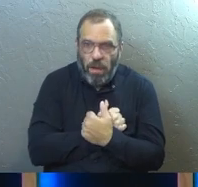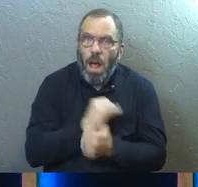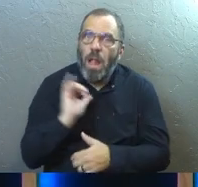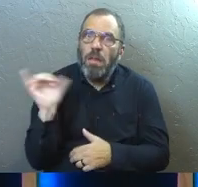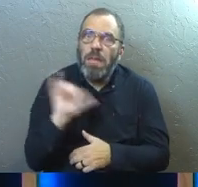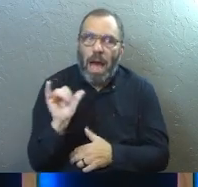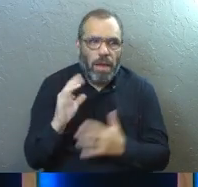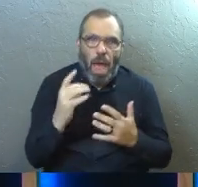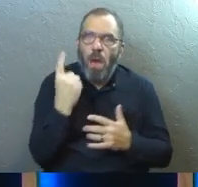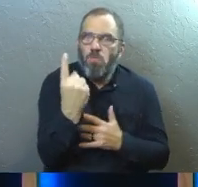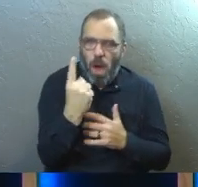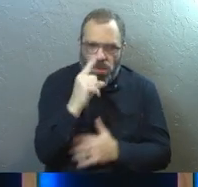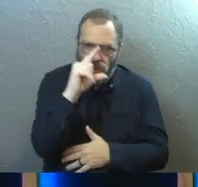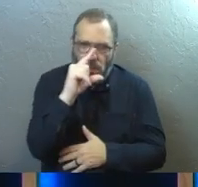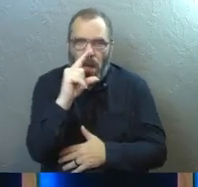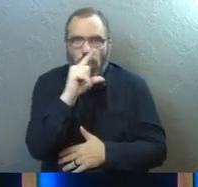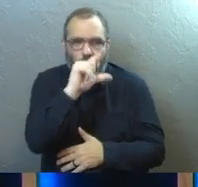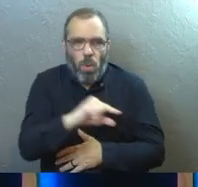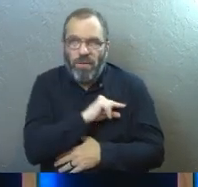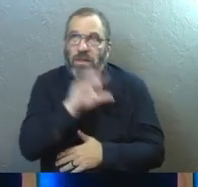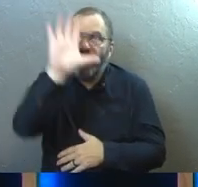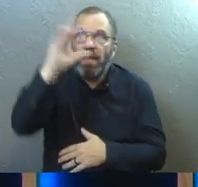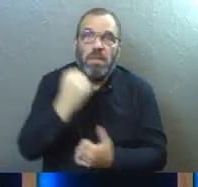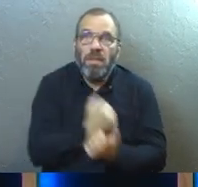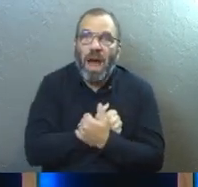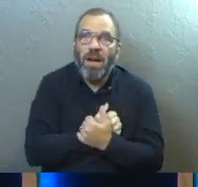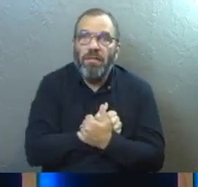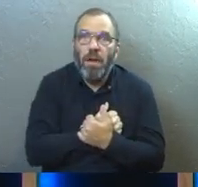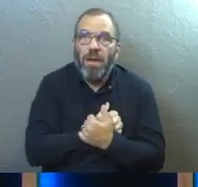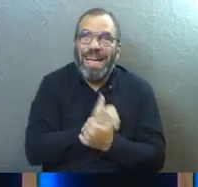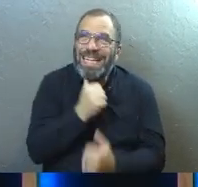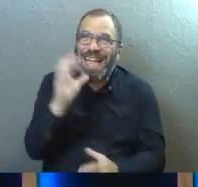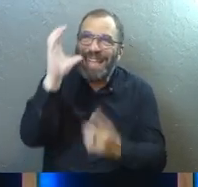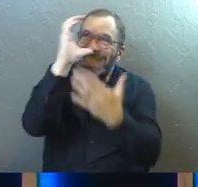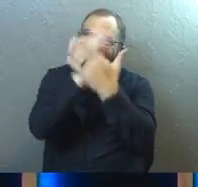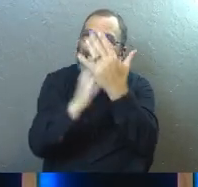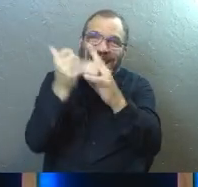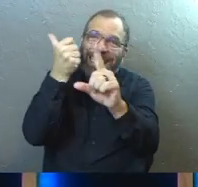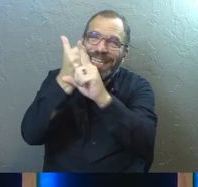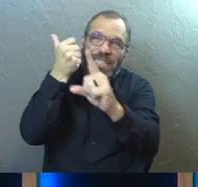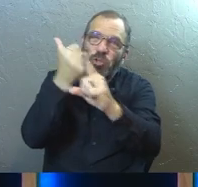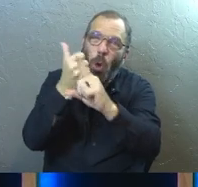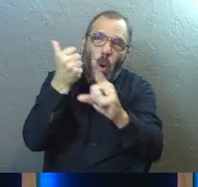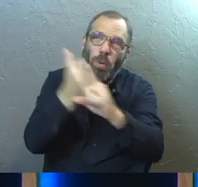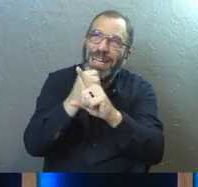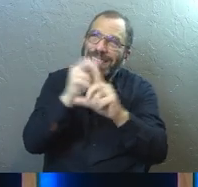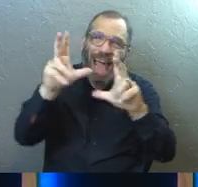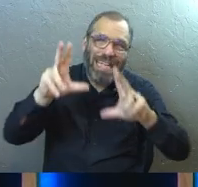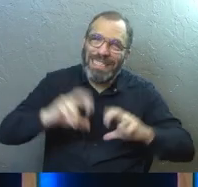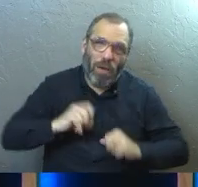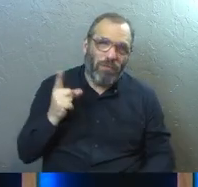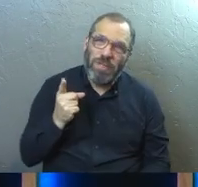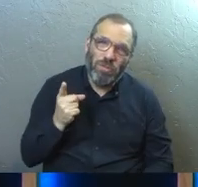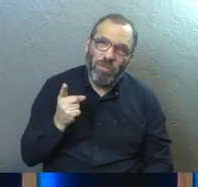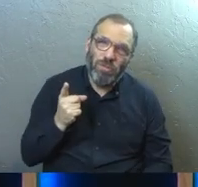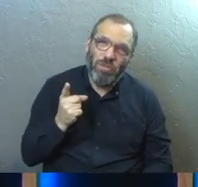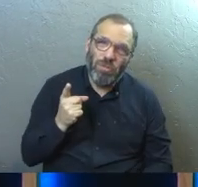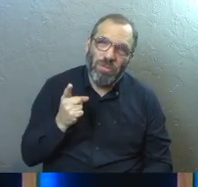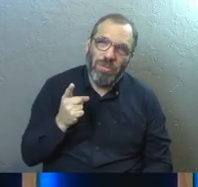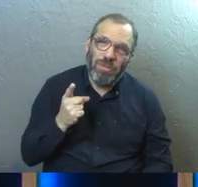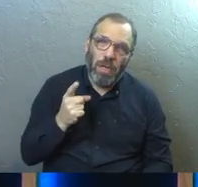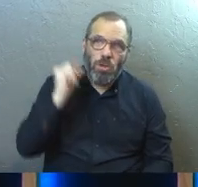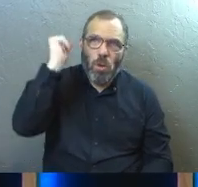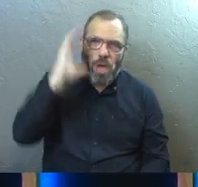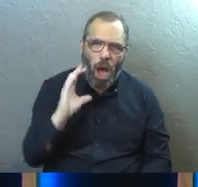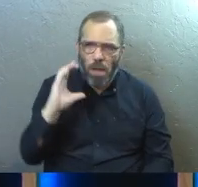like. And one of the qualifications for God's love is that it never seeks its own. It's never selfish. So